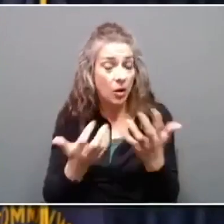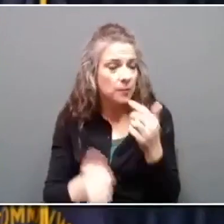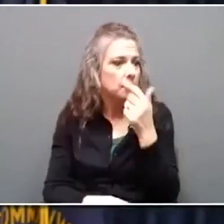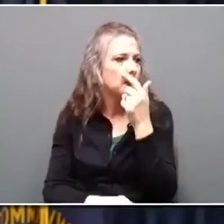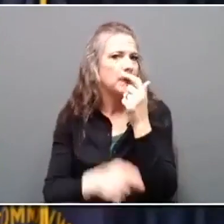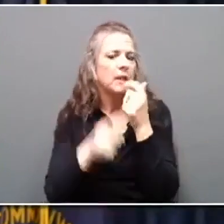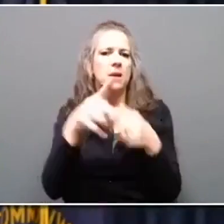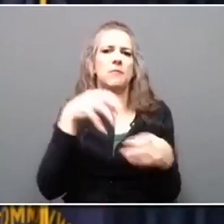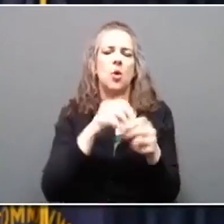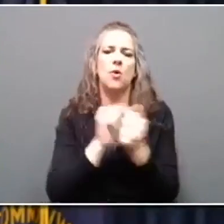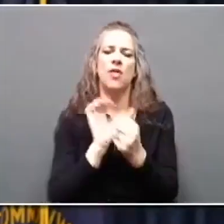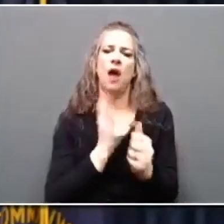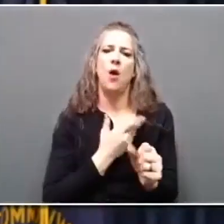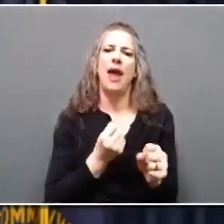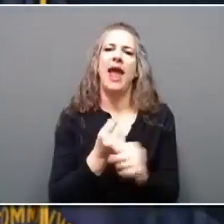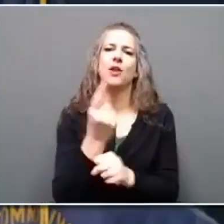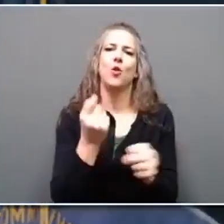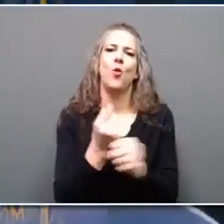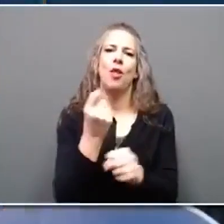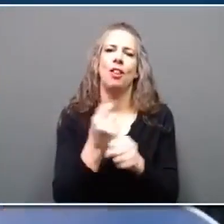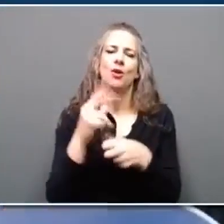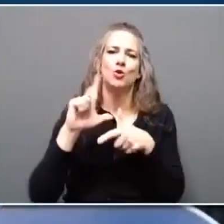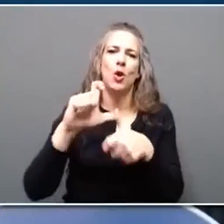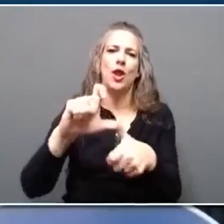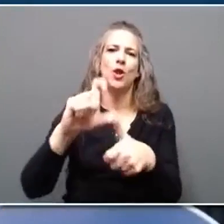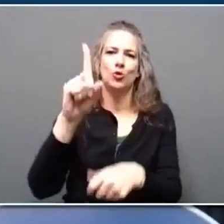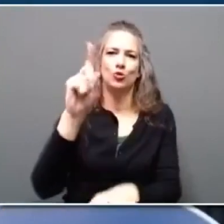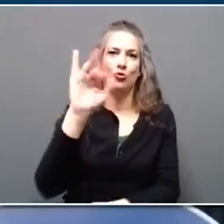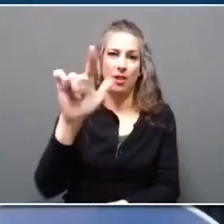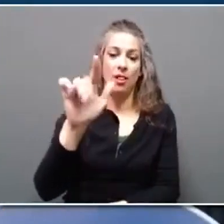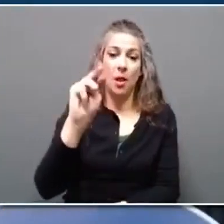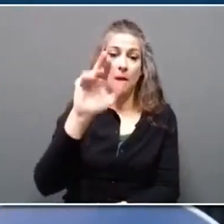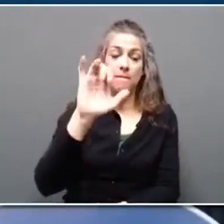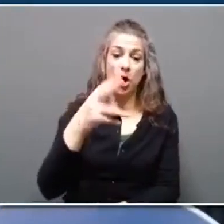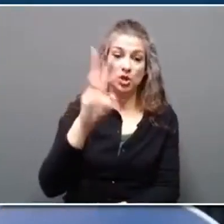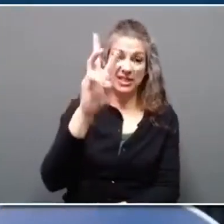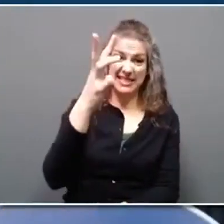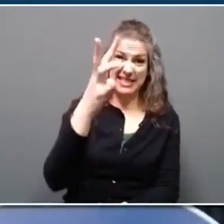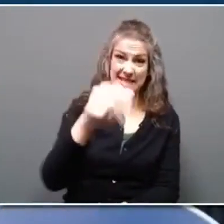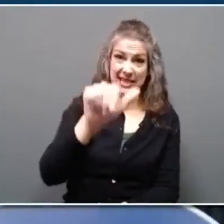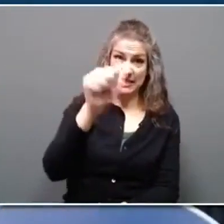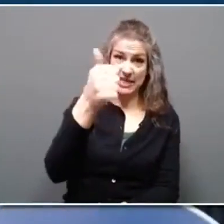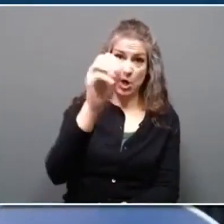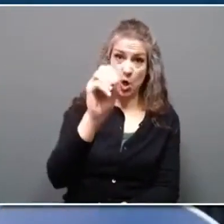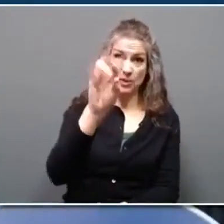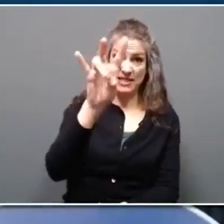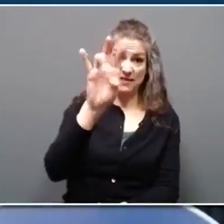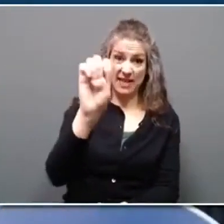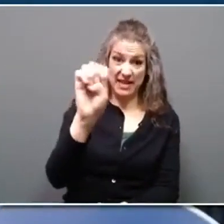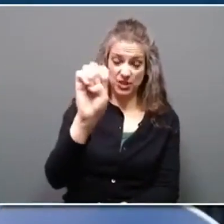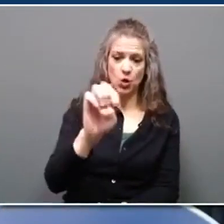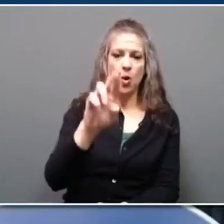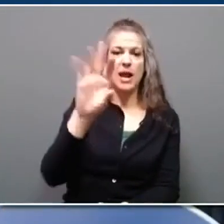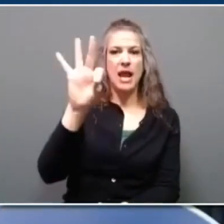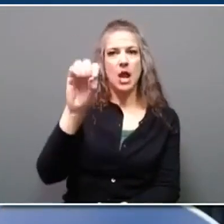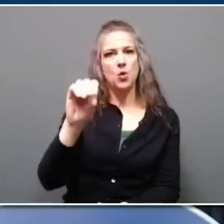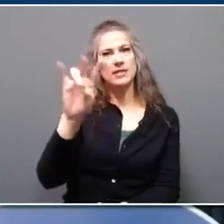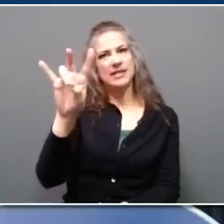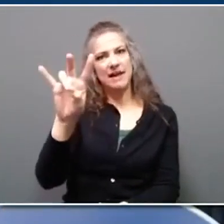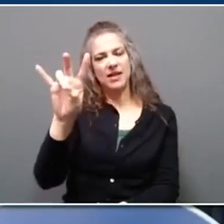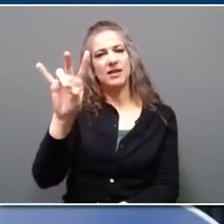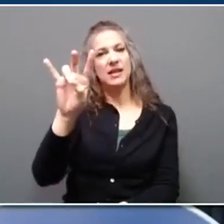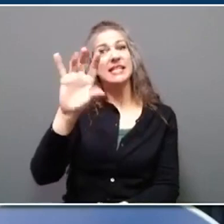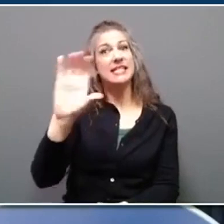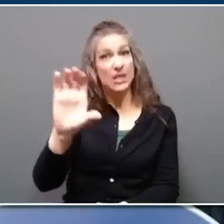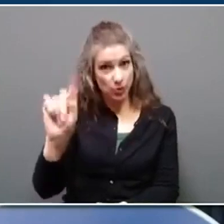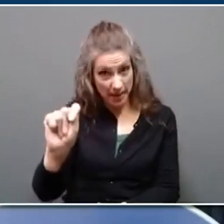annual tornado drill. So on March 6th at 10.07 Eastern or 9.07 Central, that is when